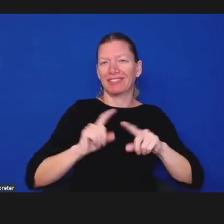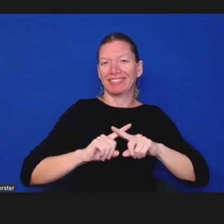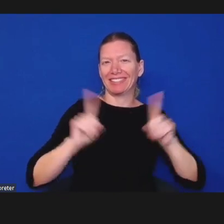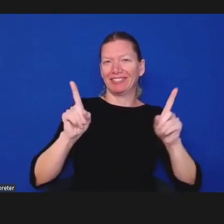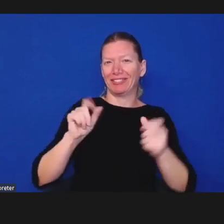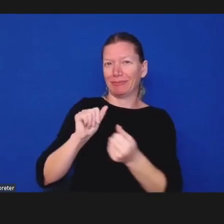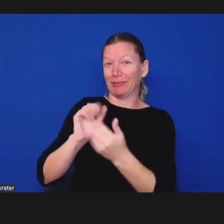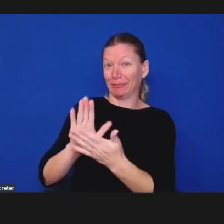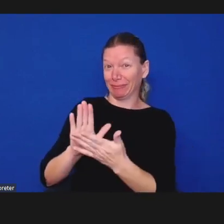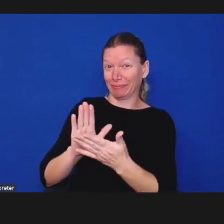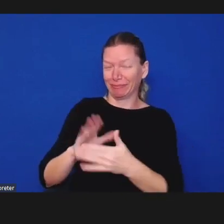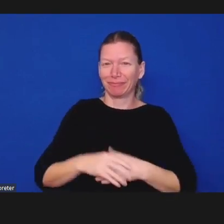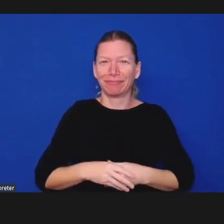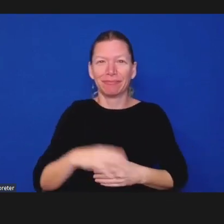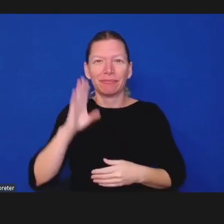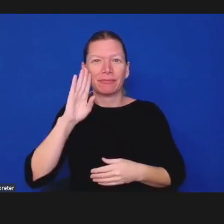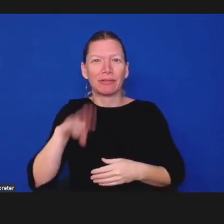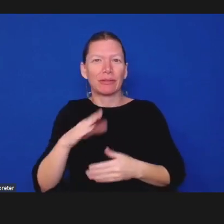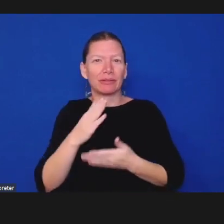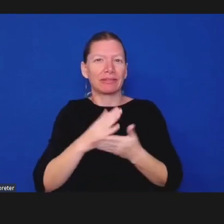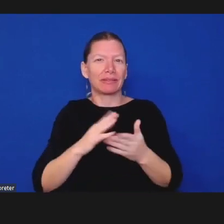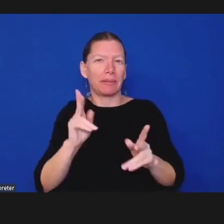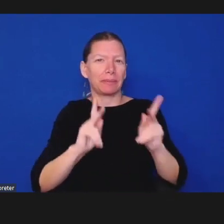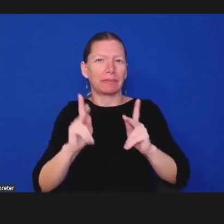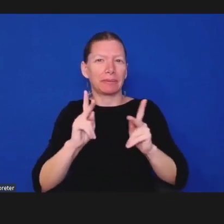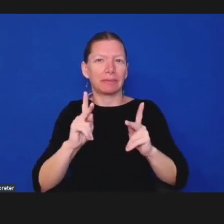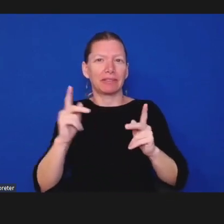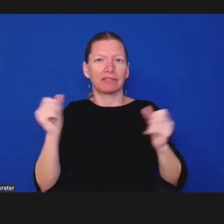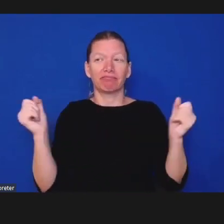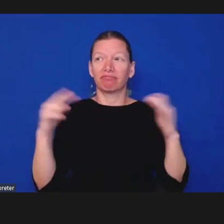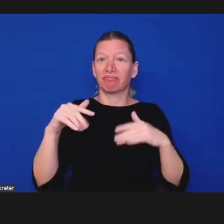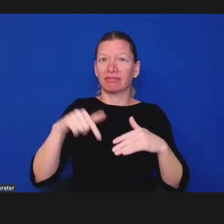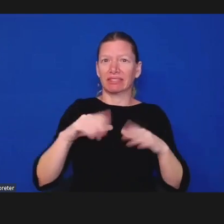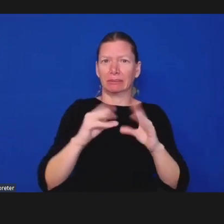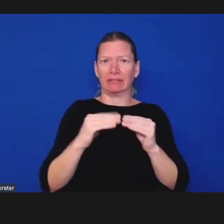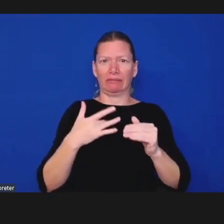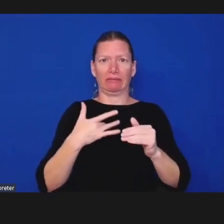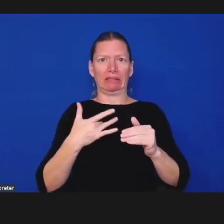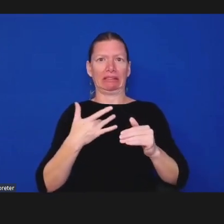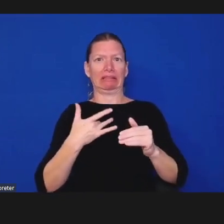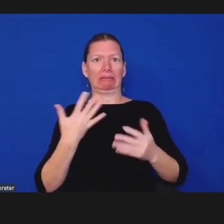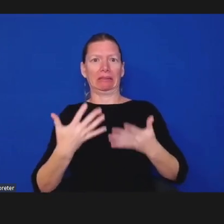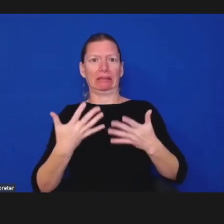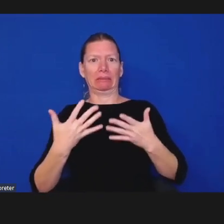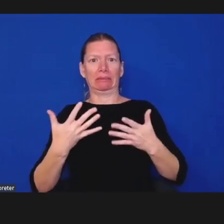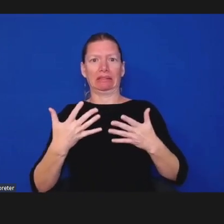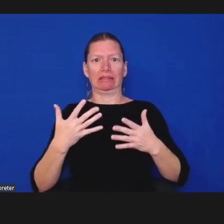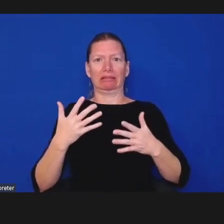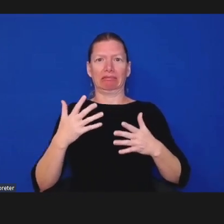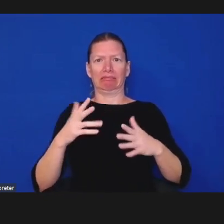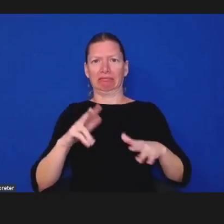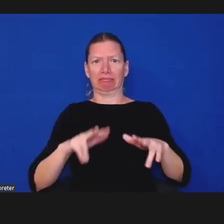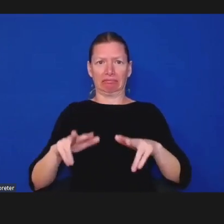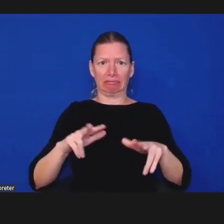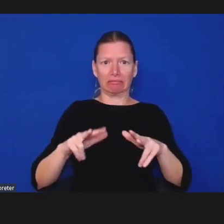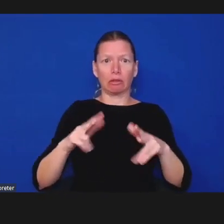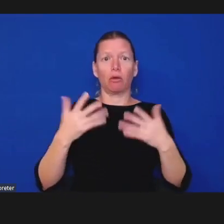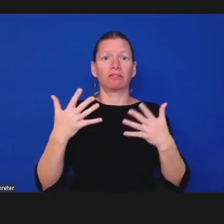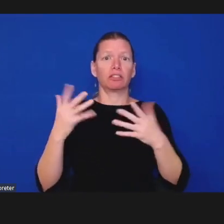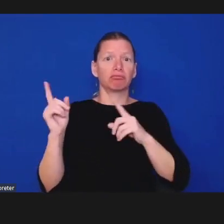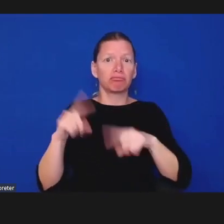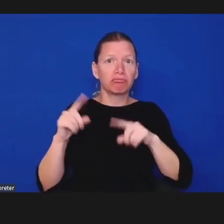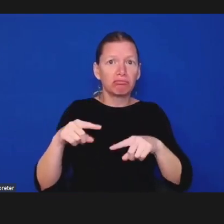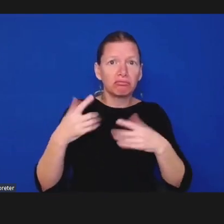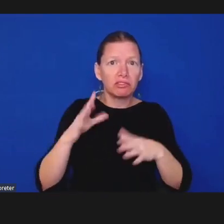sessions before but i'd say especially if you haven't but even if you have maybe you could share in a couple a few